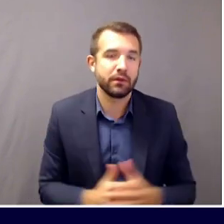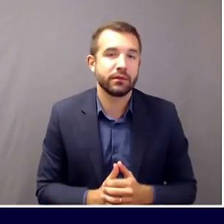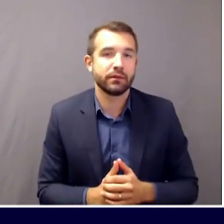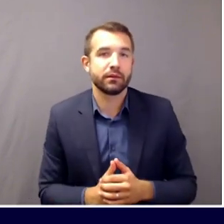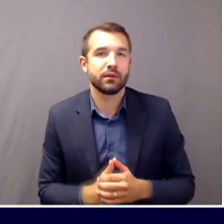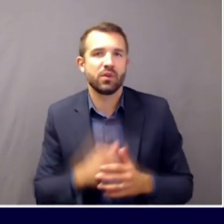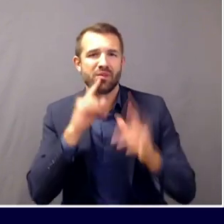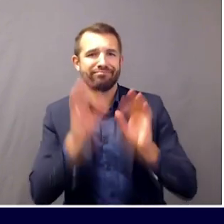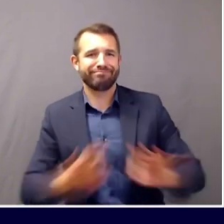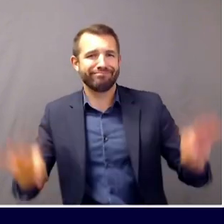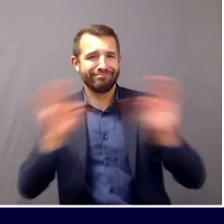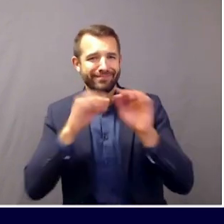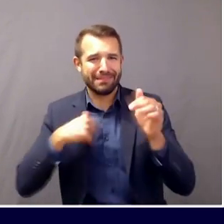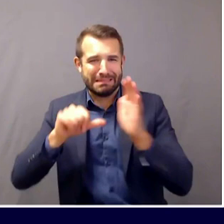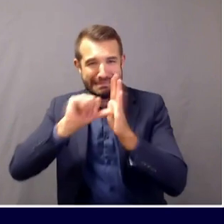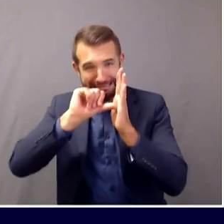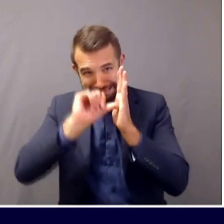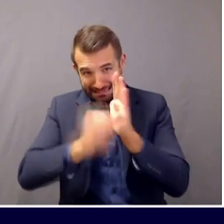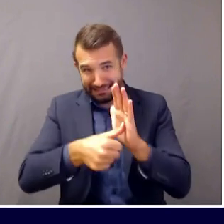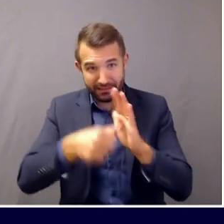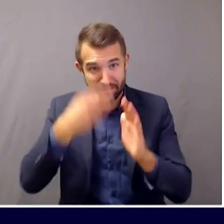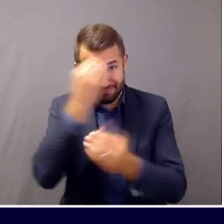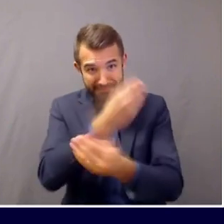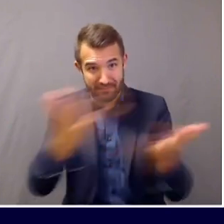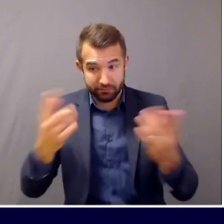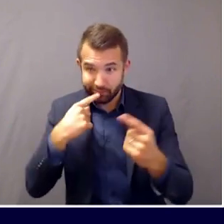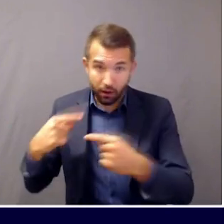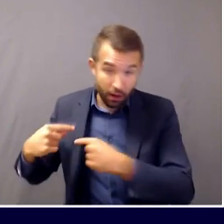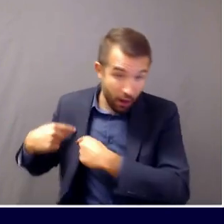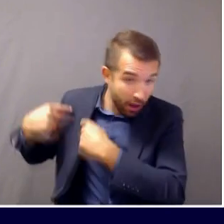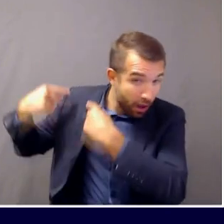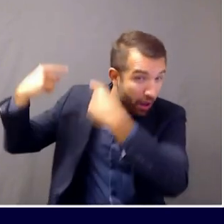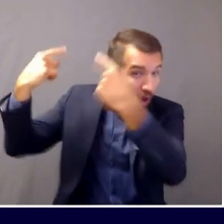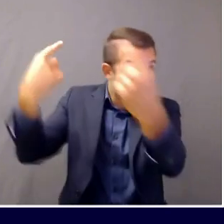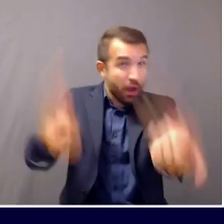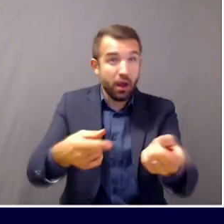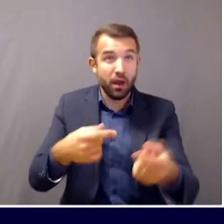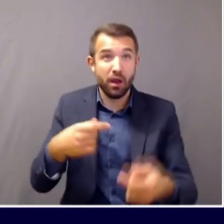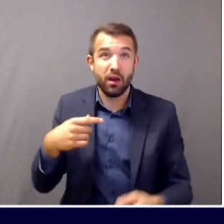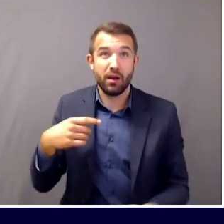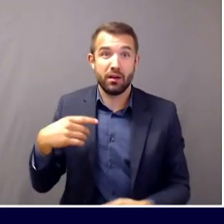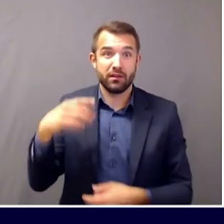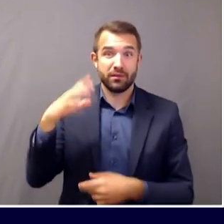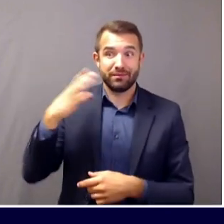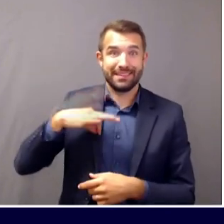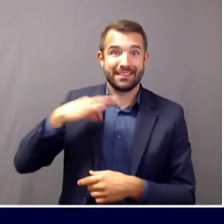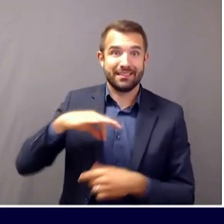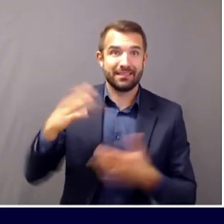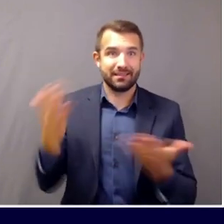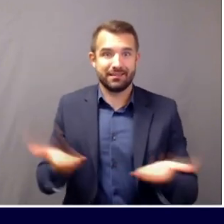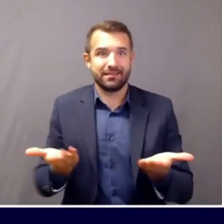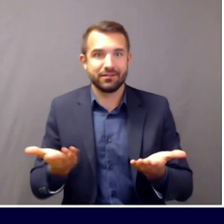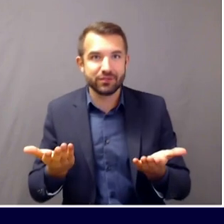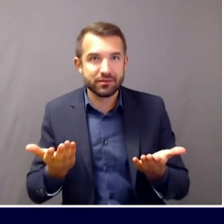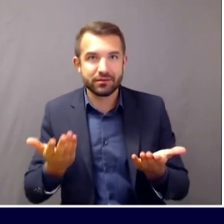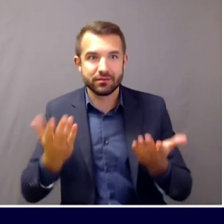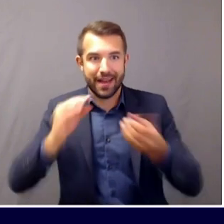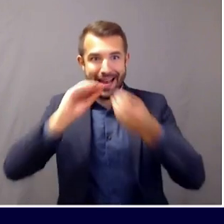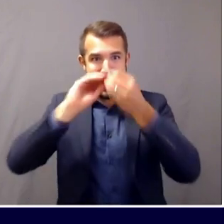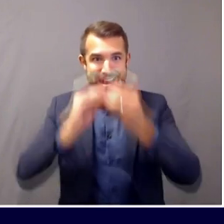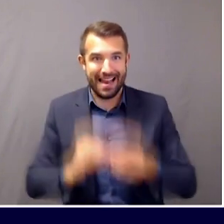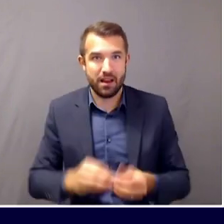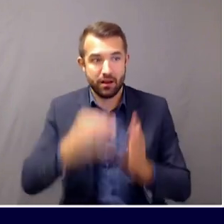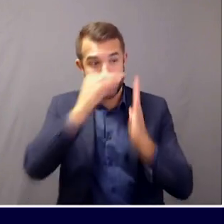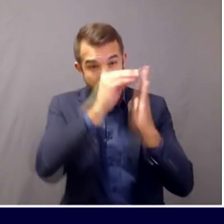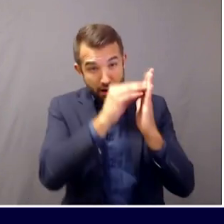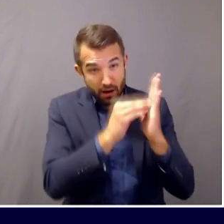that ever since Maine CDC has been keeping statistics on COVID-19, COVID As I mentioned a moment ago, there have been a